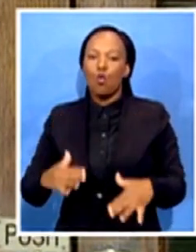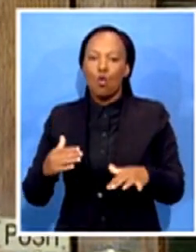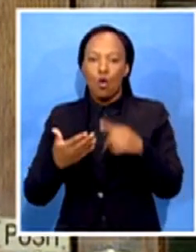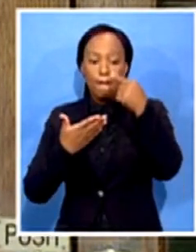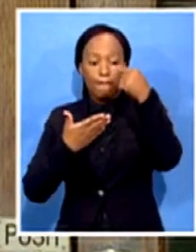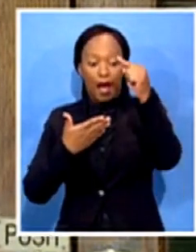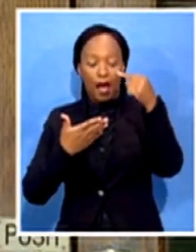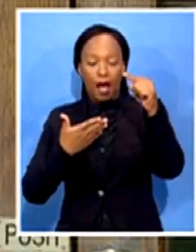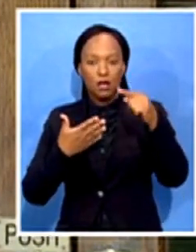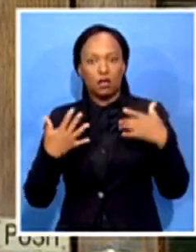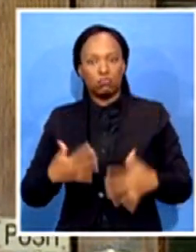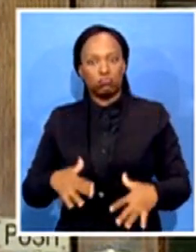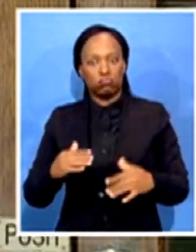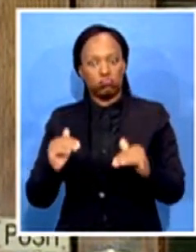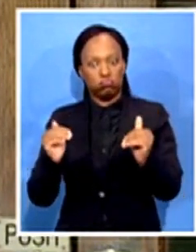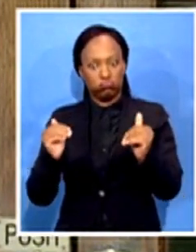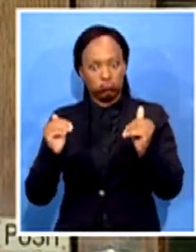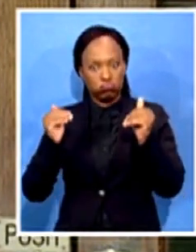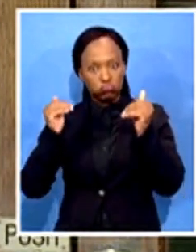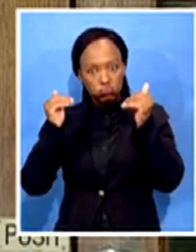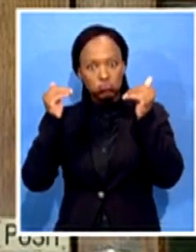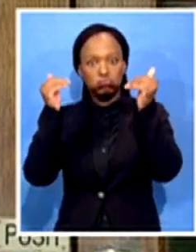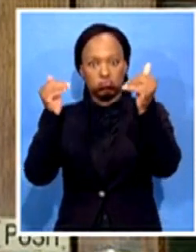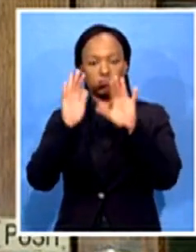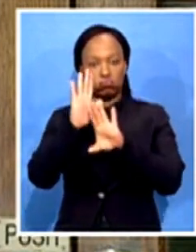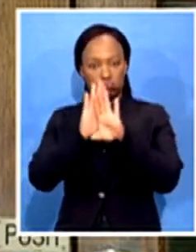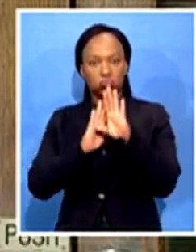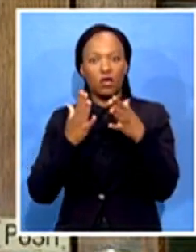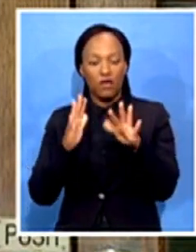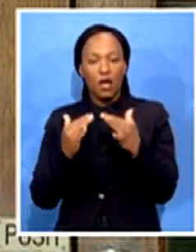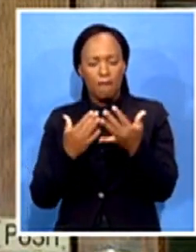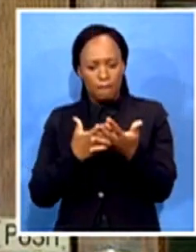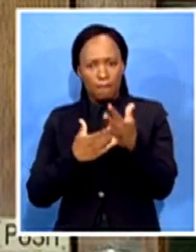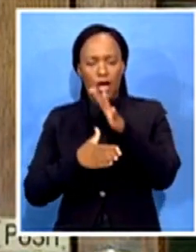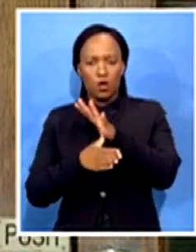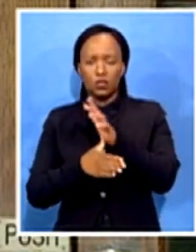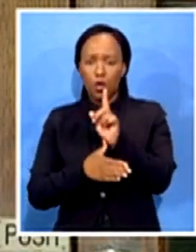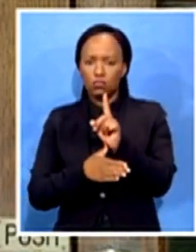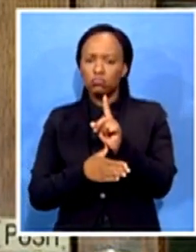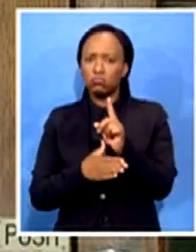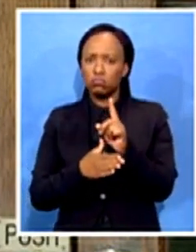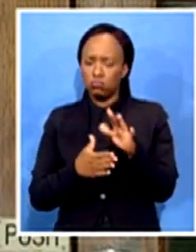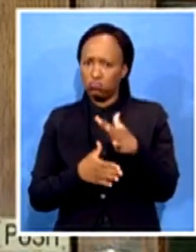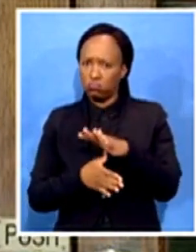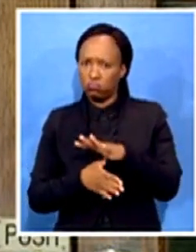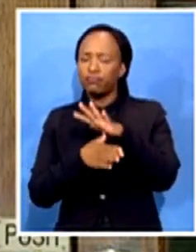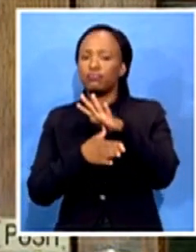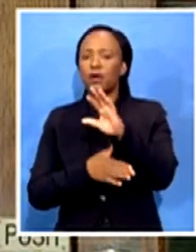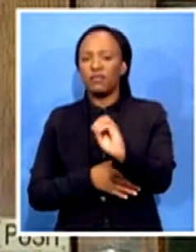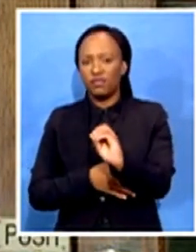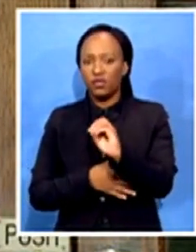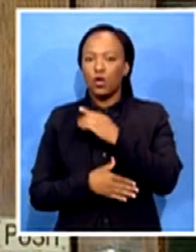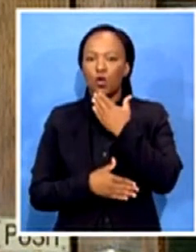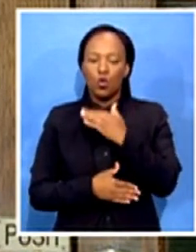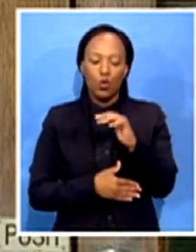priority, priority number one. That is why the DG of the national DG, Mr. Mweli, is